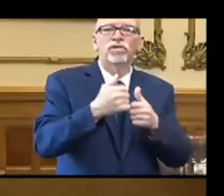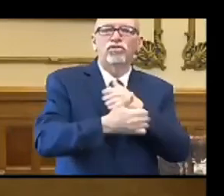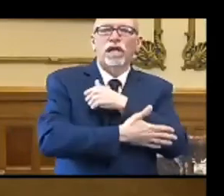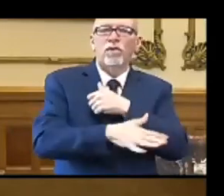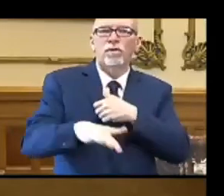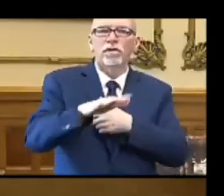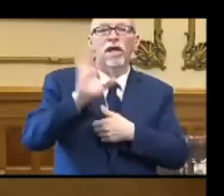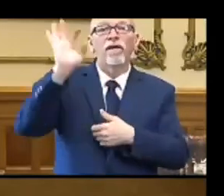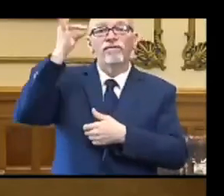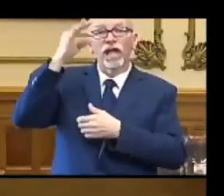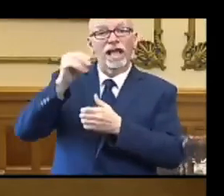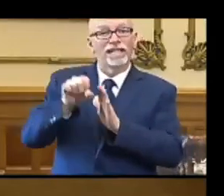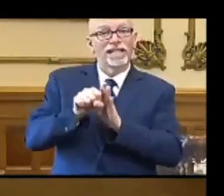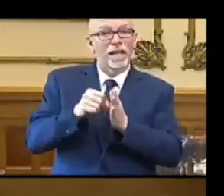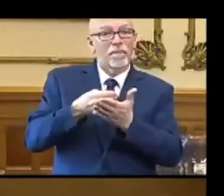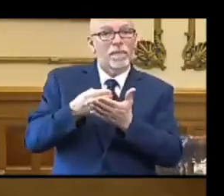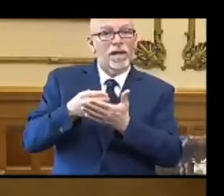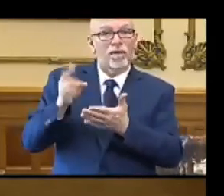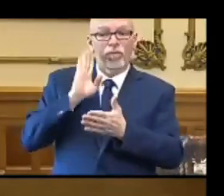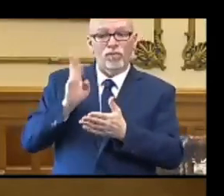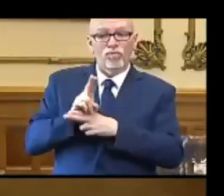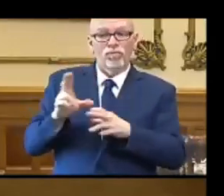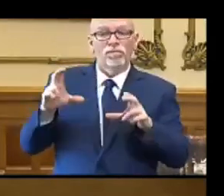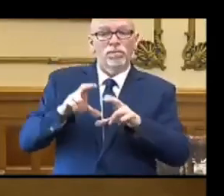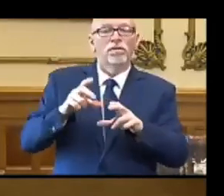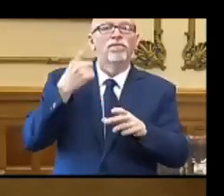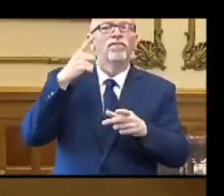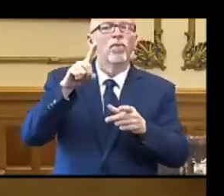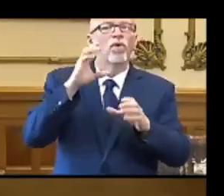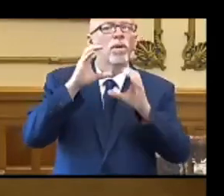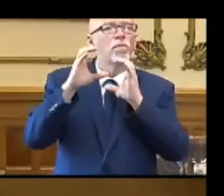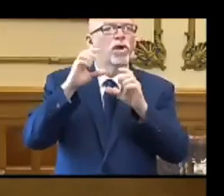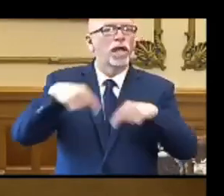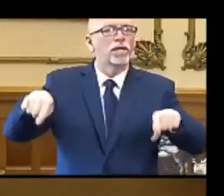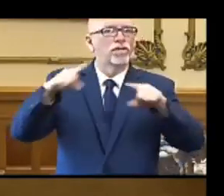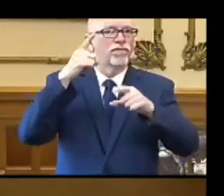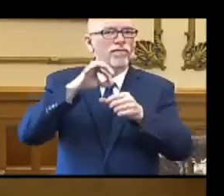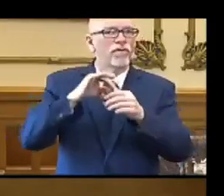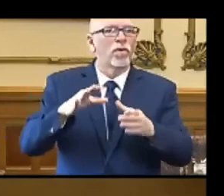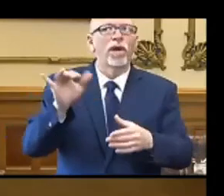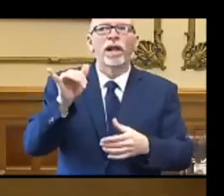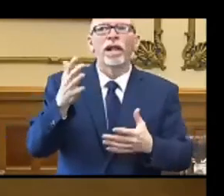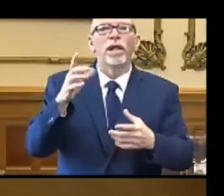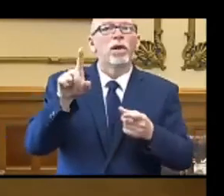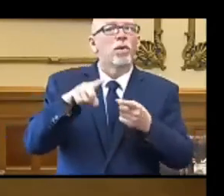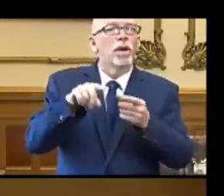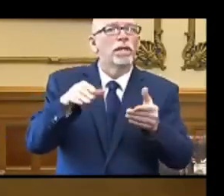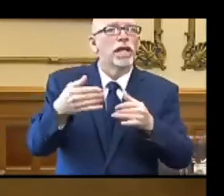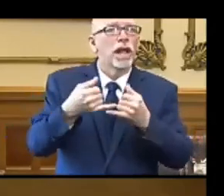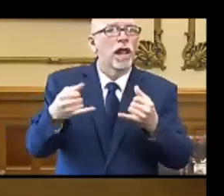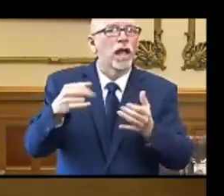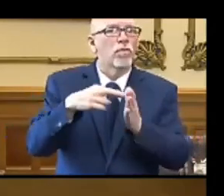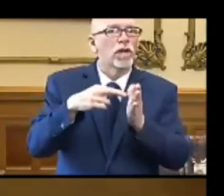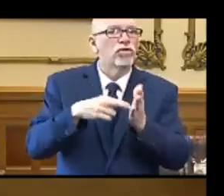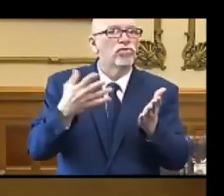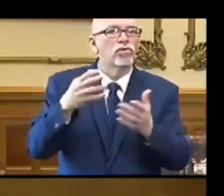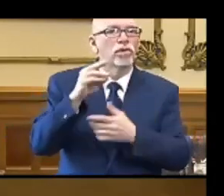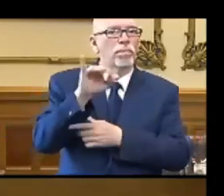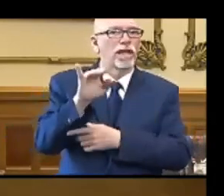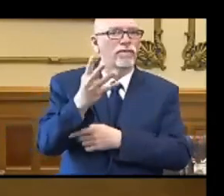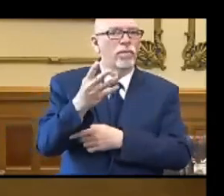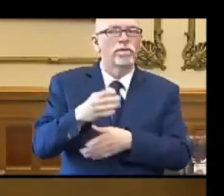state dollars will also be used to communicate important information to voters, like deadline to register is May the 4th,